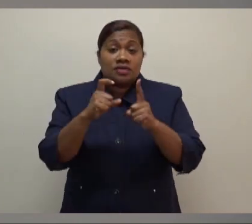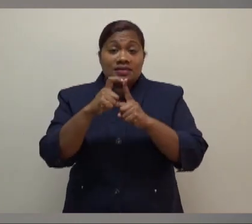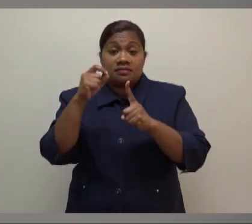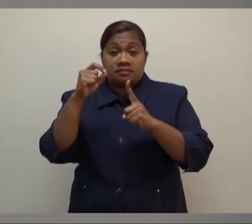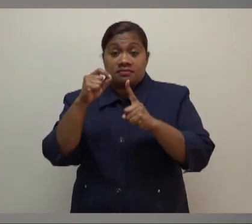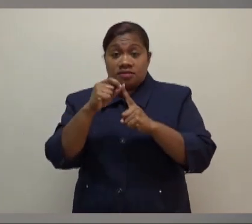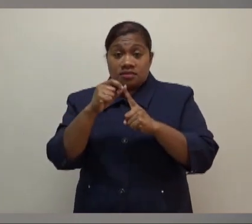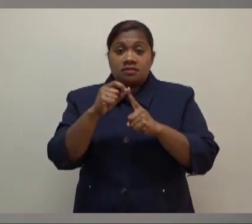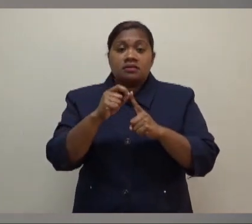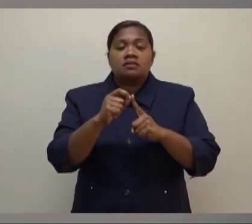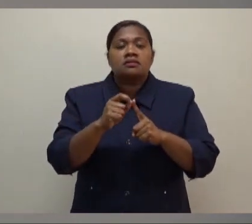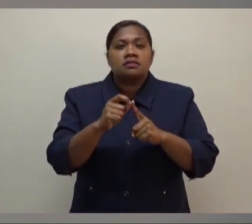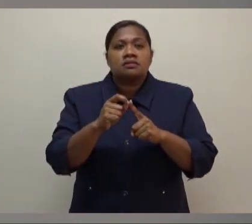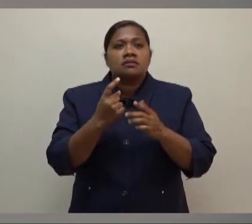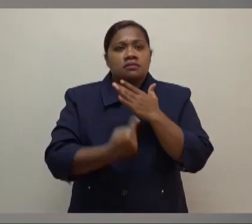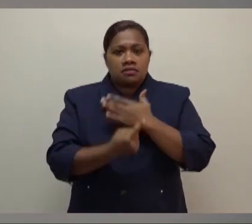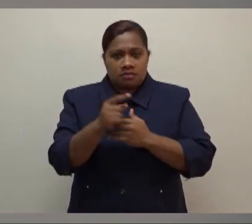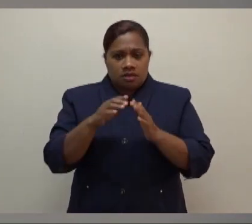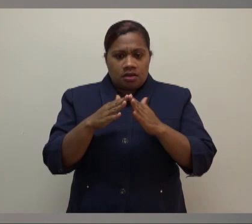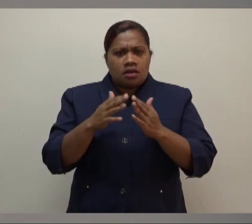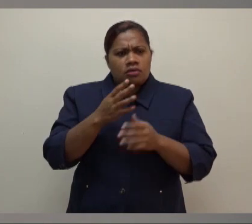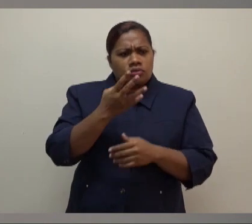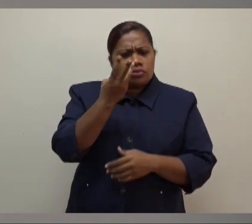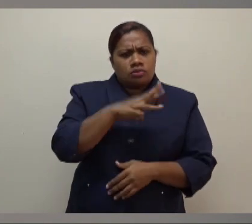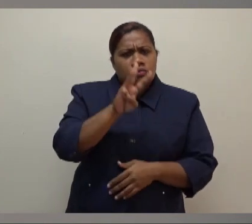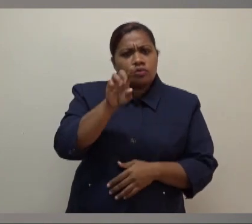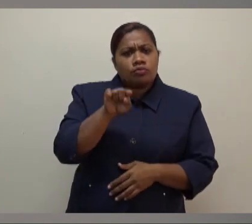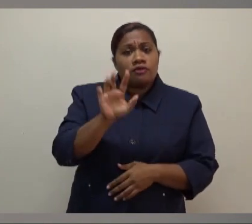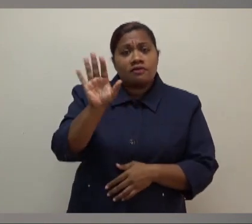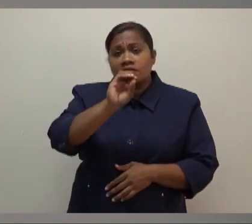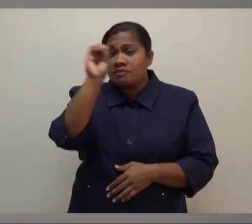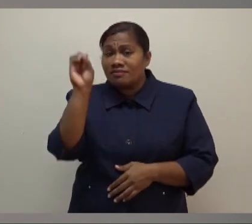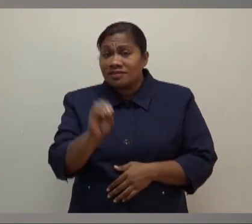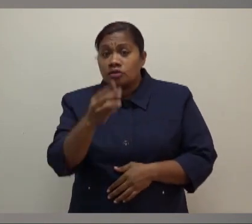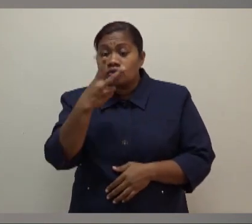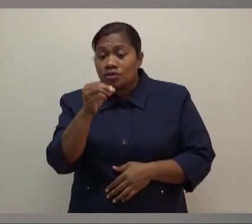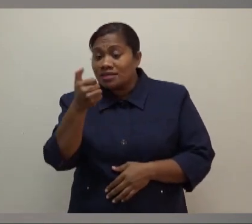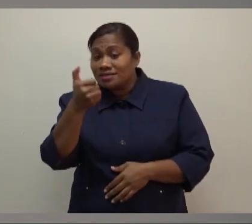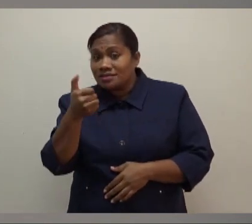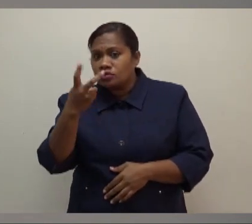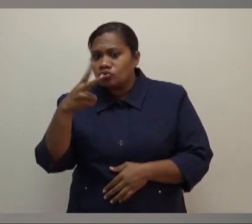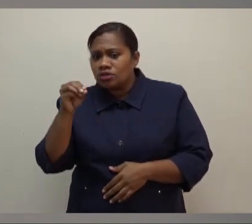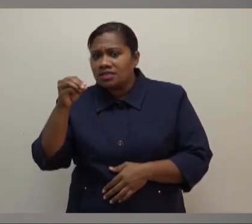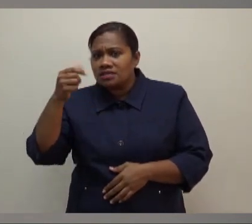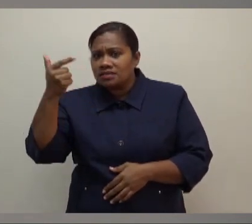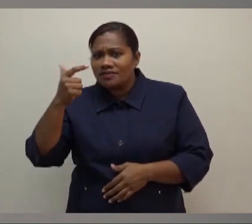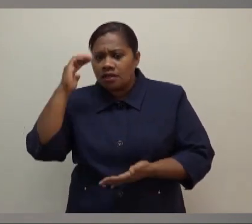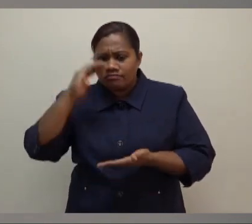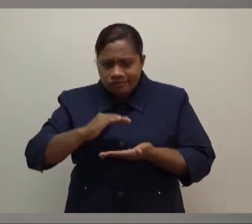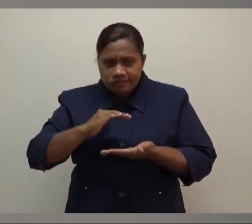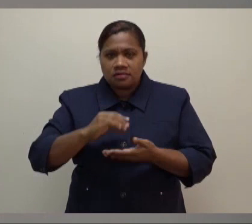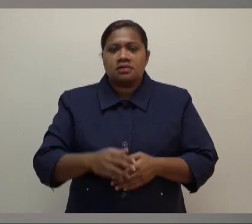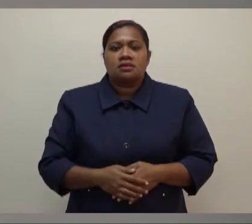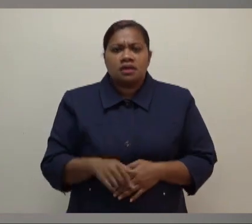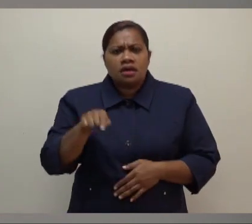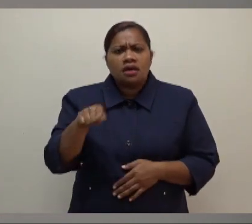steady downward path, declining to 43.5% in financial year 2016-2017. This was a decline of close